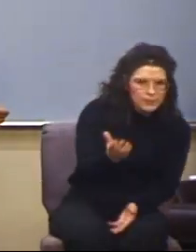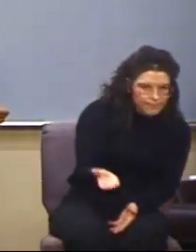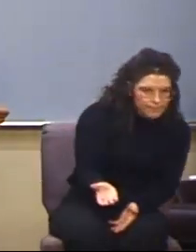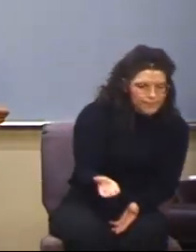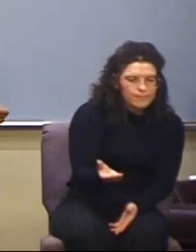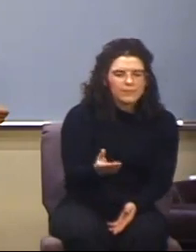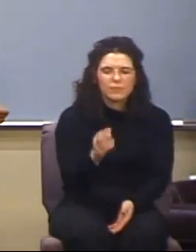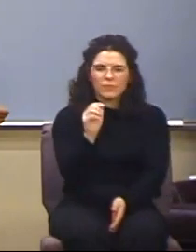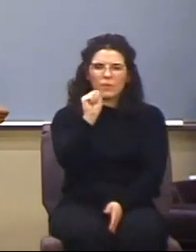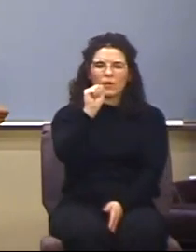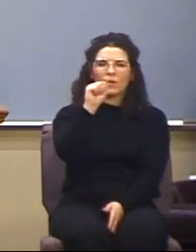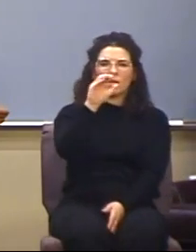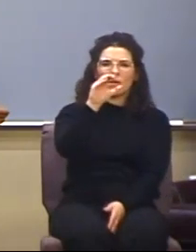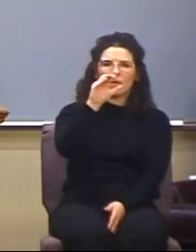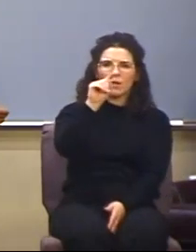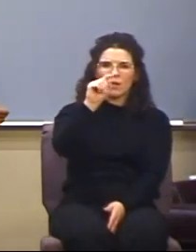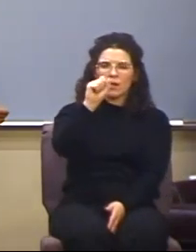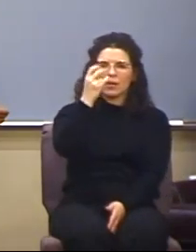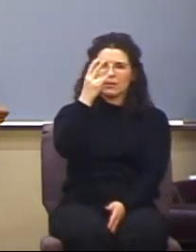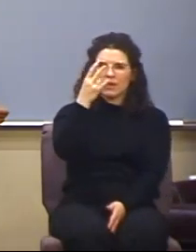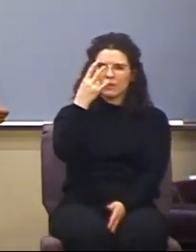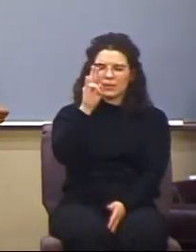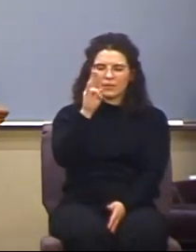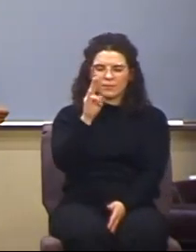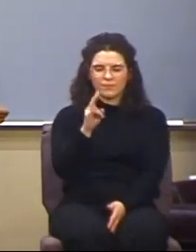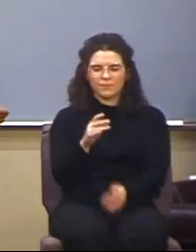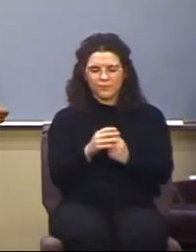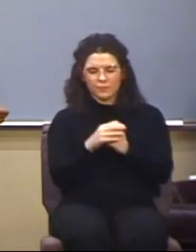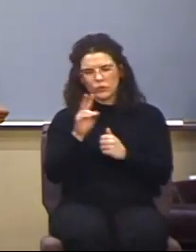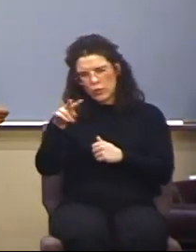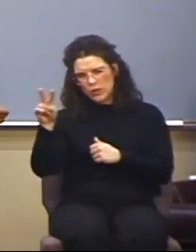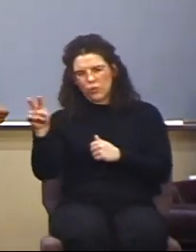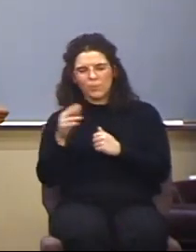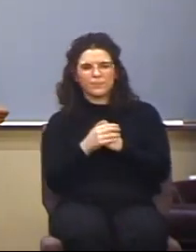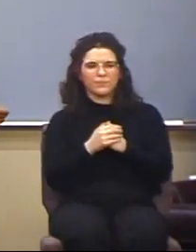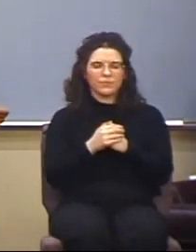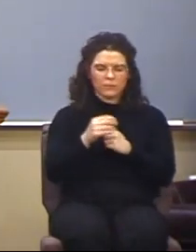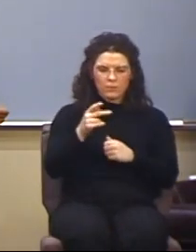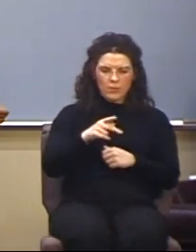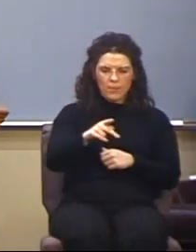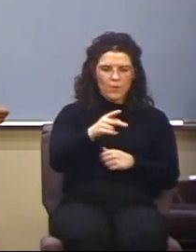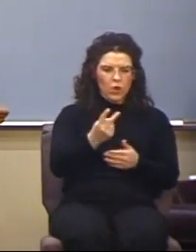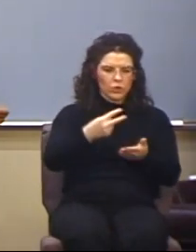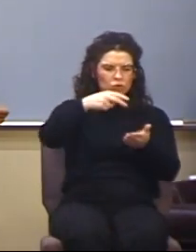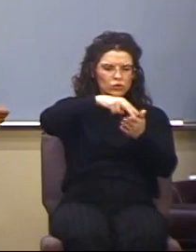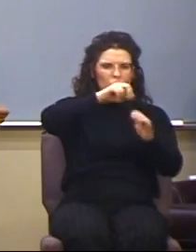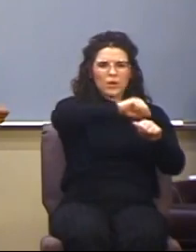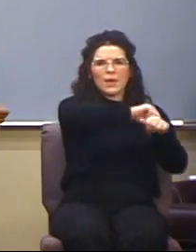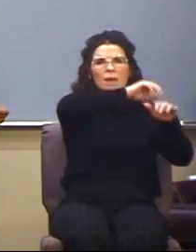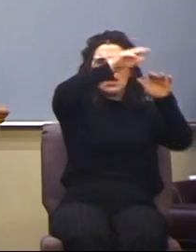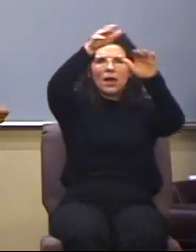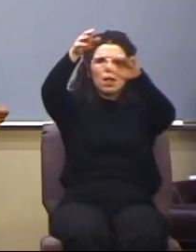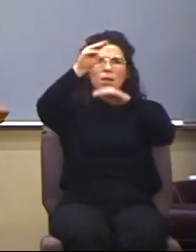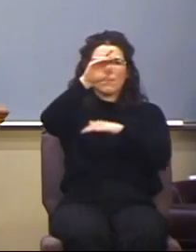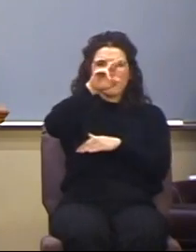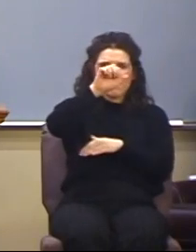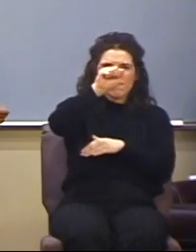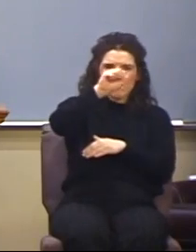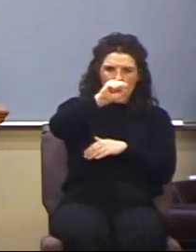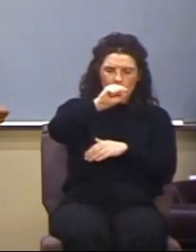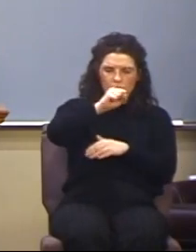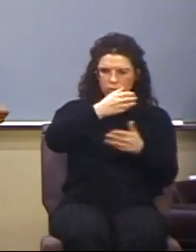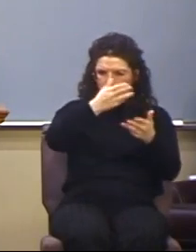if you notice there at verse 22, then Paul stood in the midst of Mars Hill and said, ye men of Athens, I perceive that